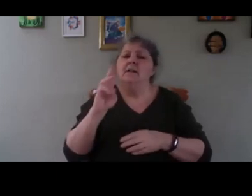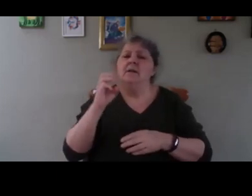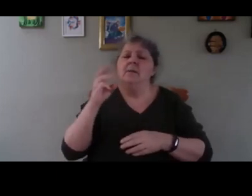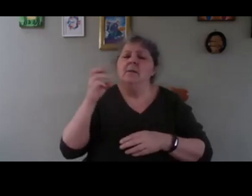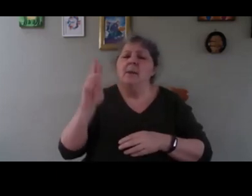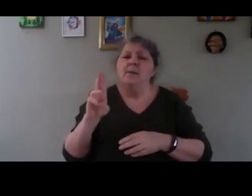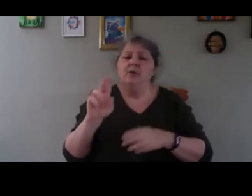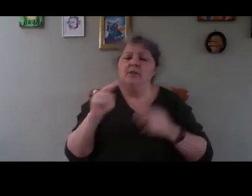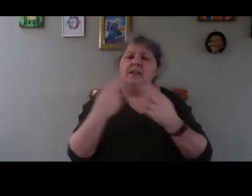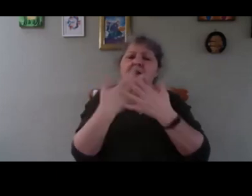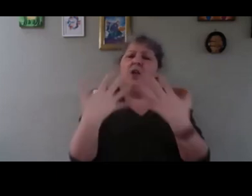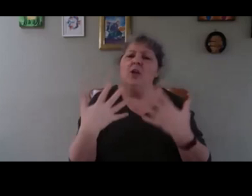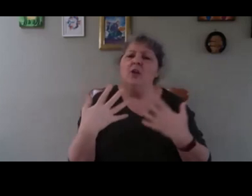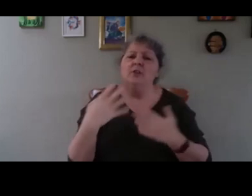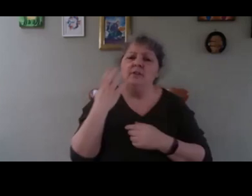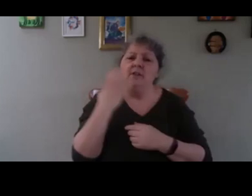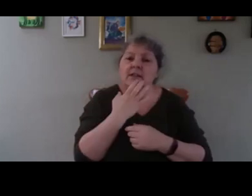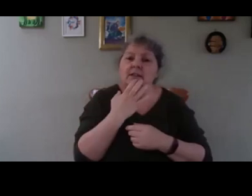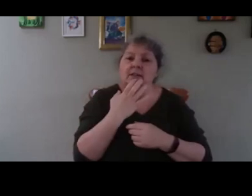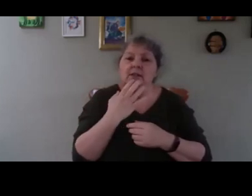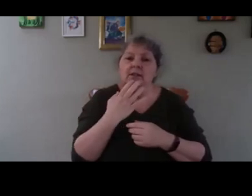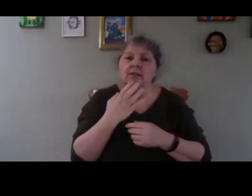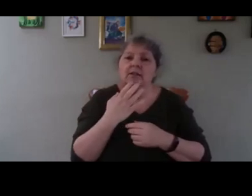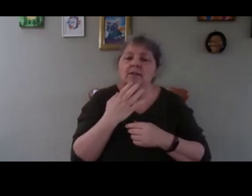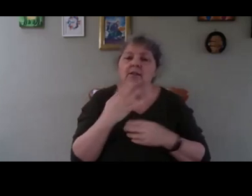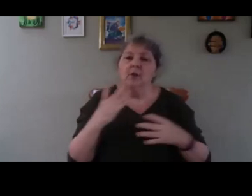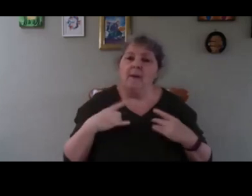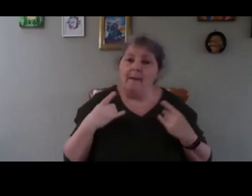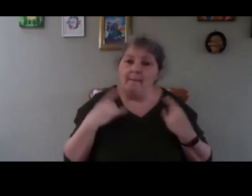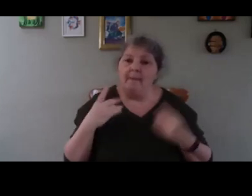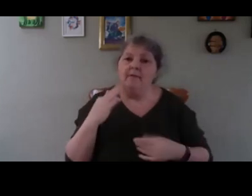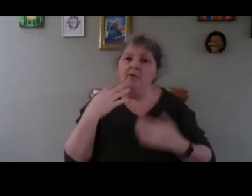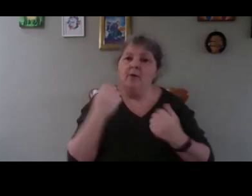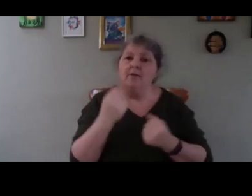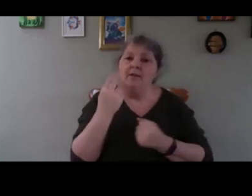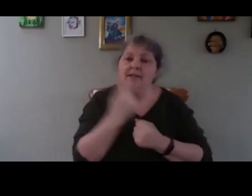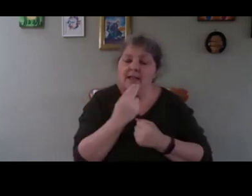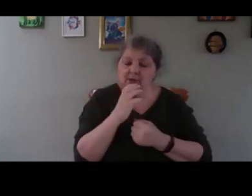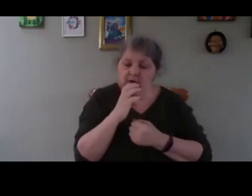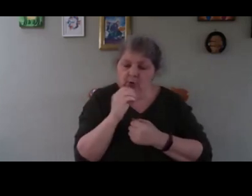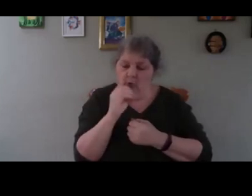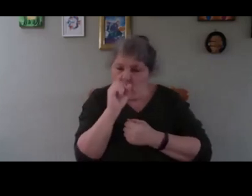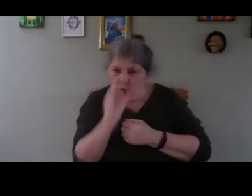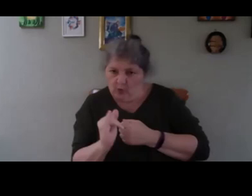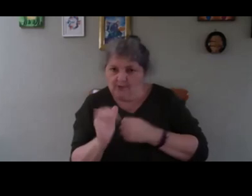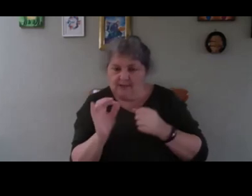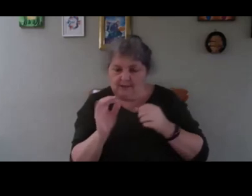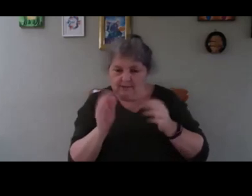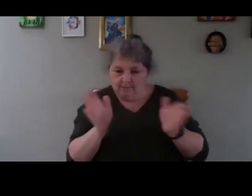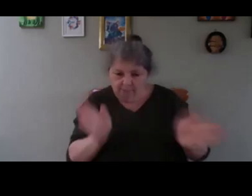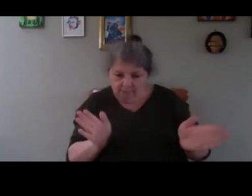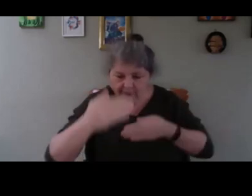heat and they will be quite happy if you have a nice cozy frame around them